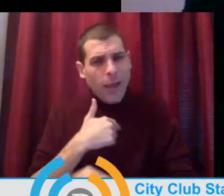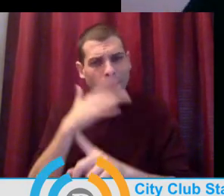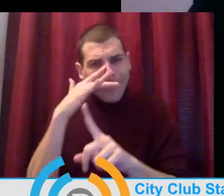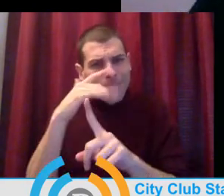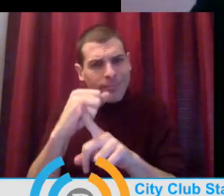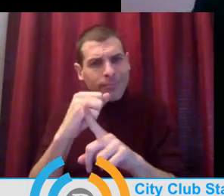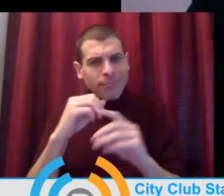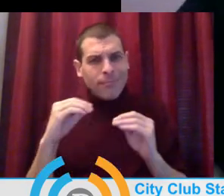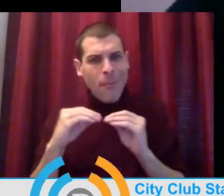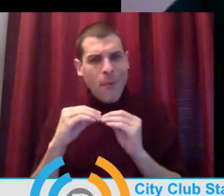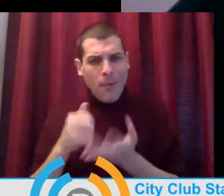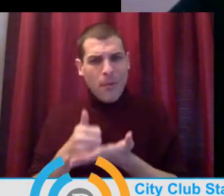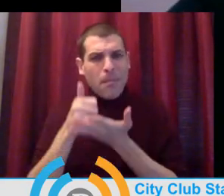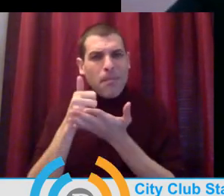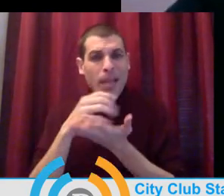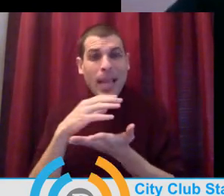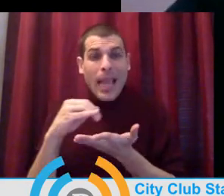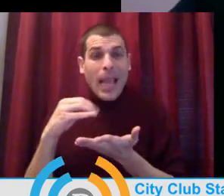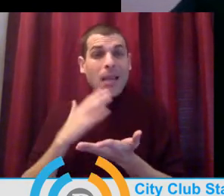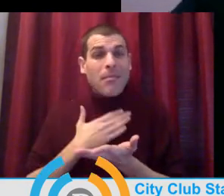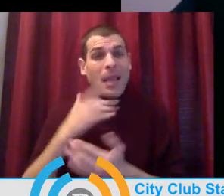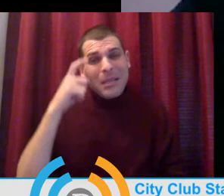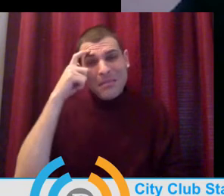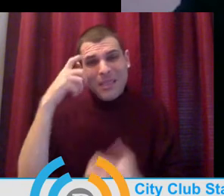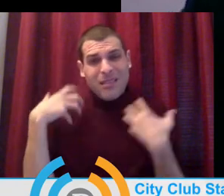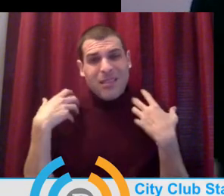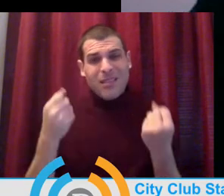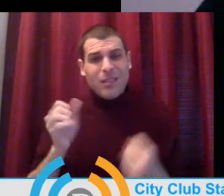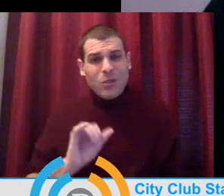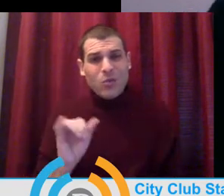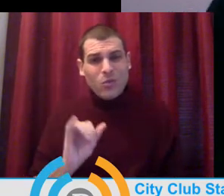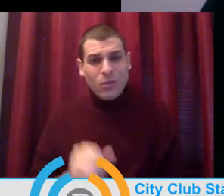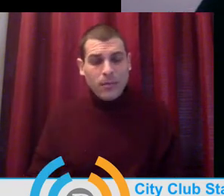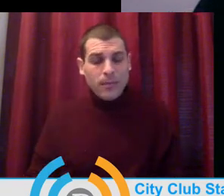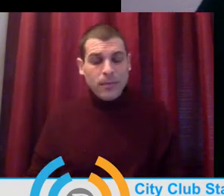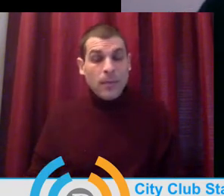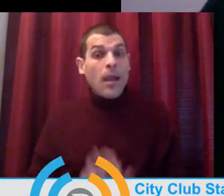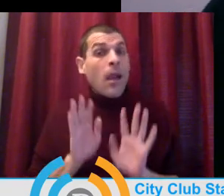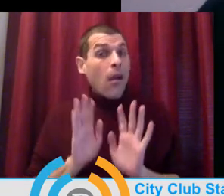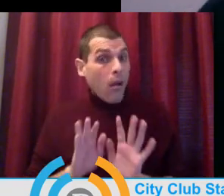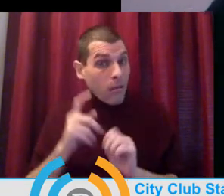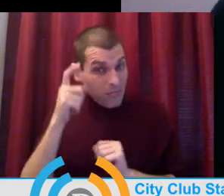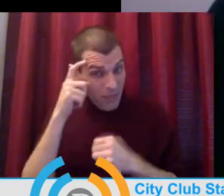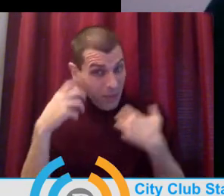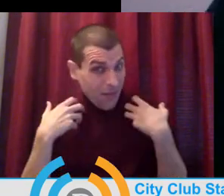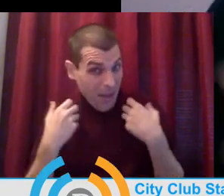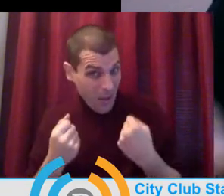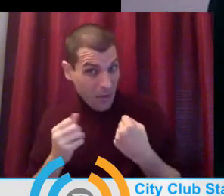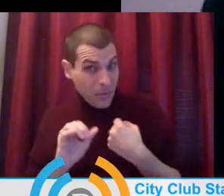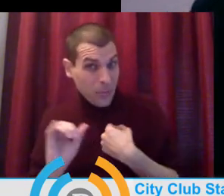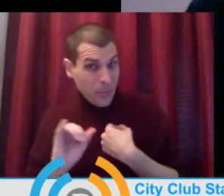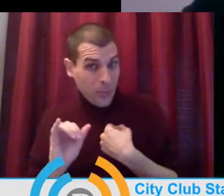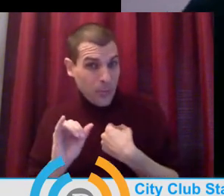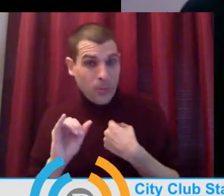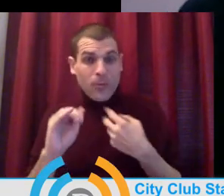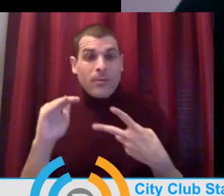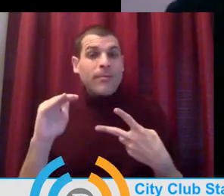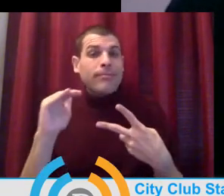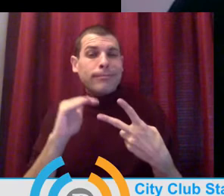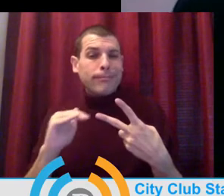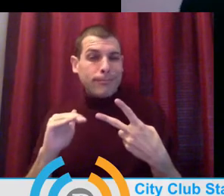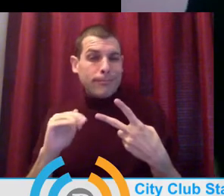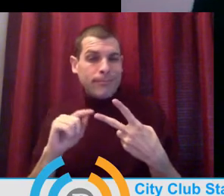help a lot with kids' mental health. Speaking of mental health, that brings me to the next topic.